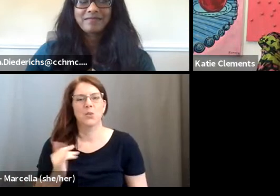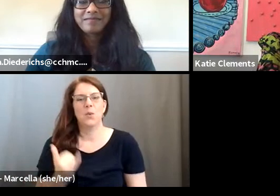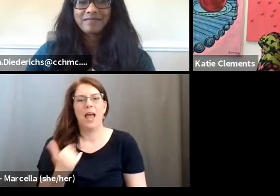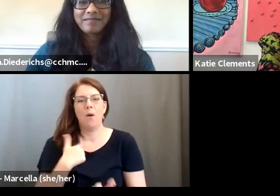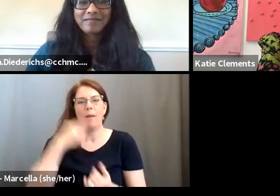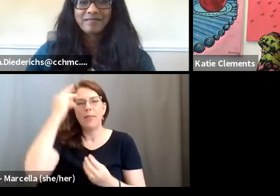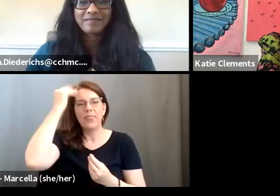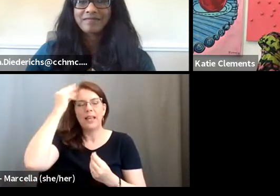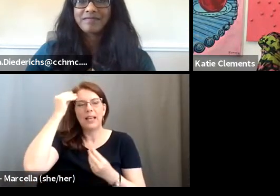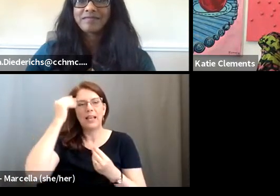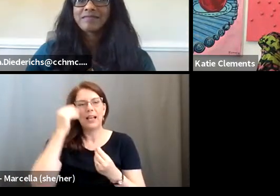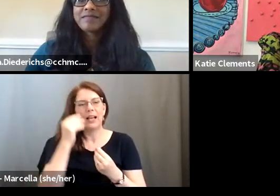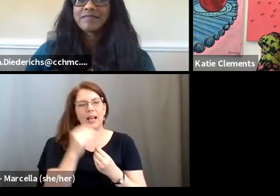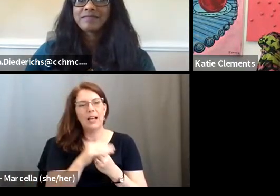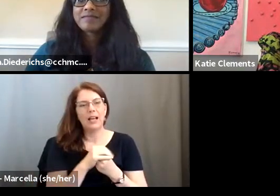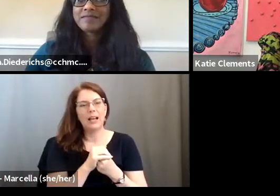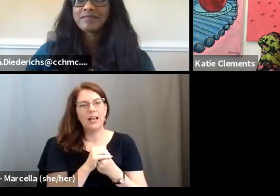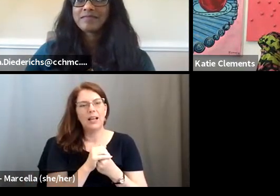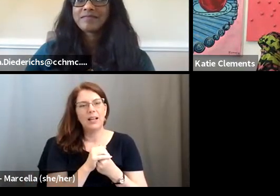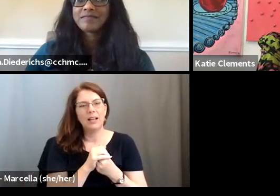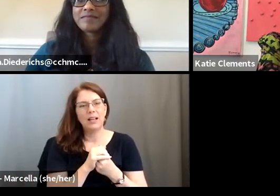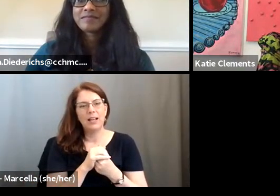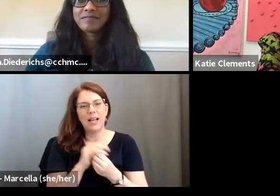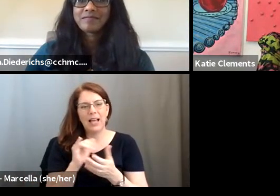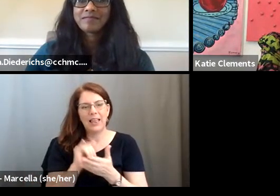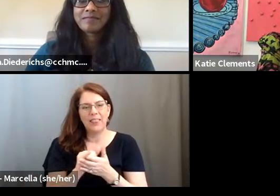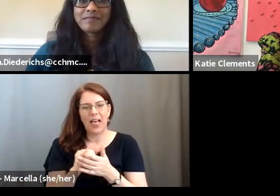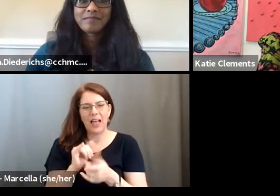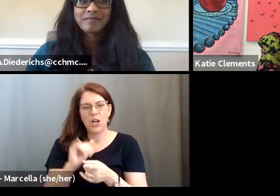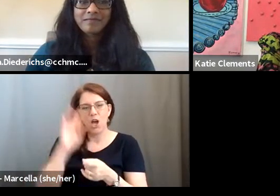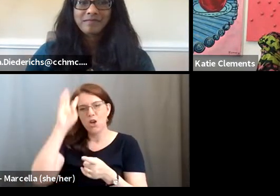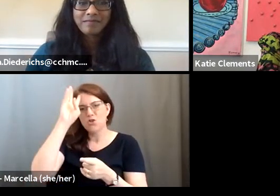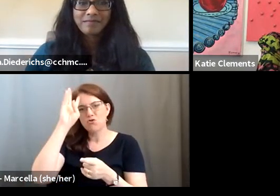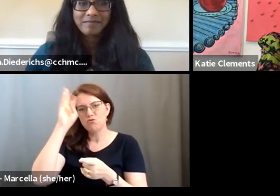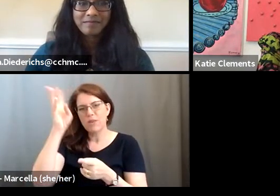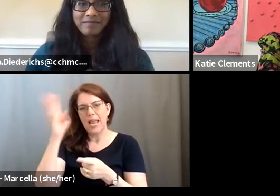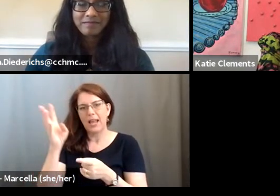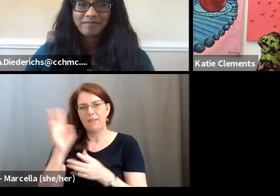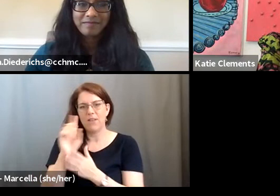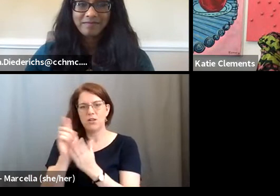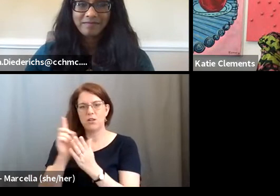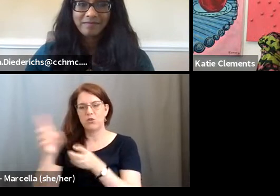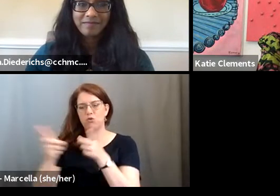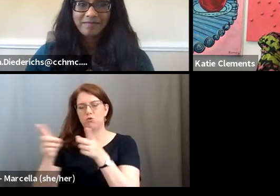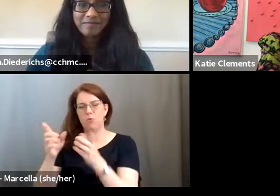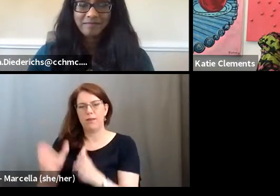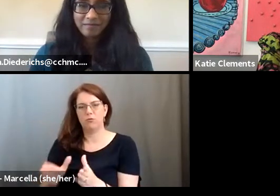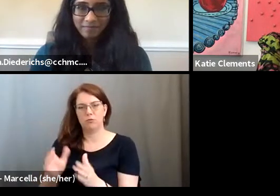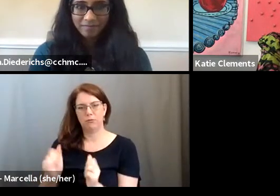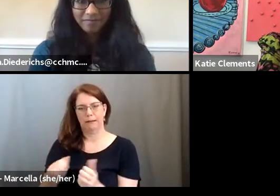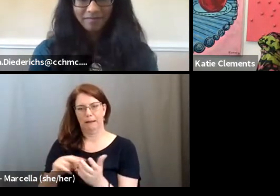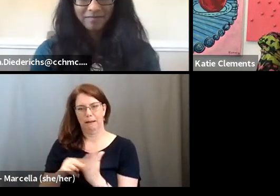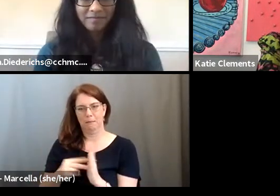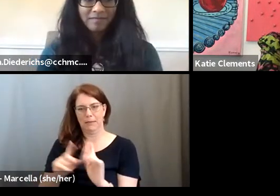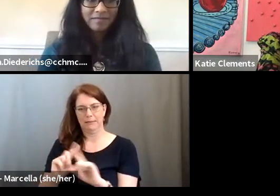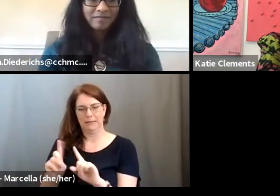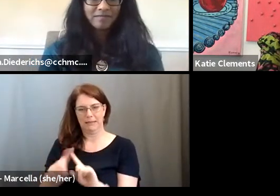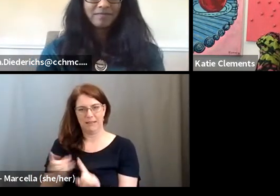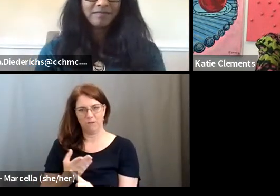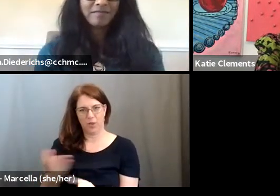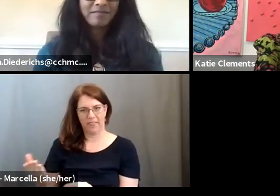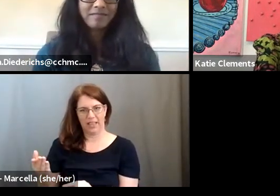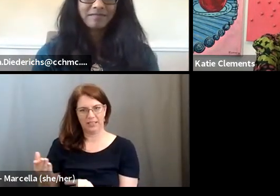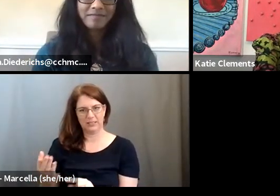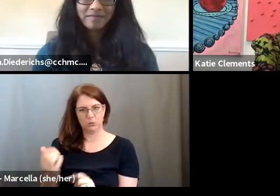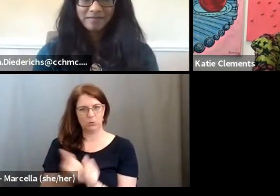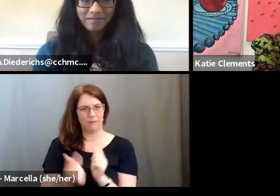too. Um, the fact that creative director can mean many different things, um, different to nearly everyone on